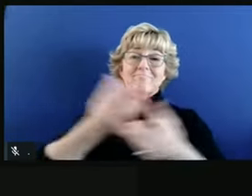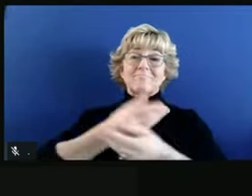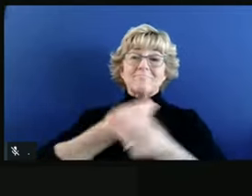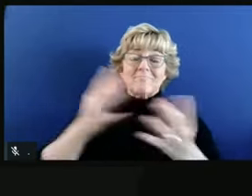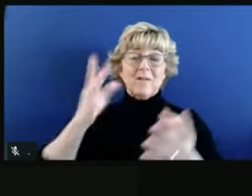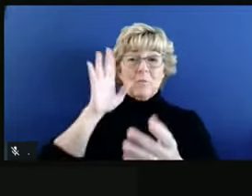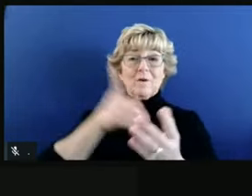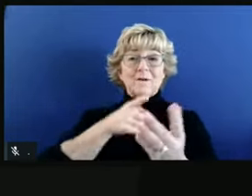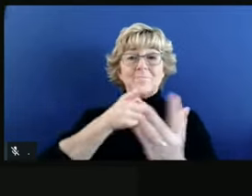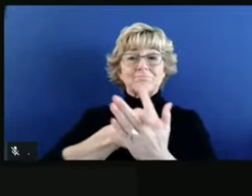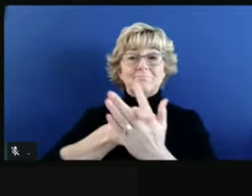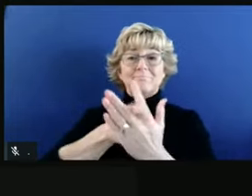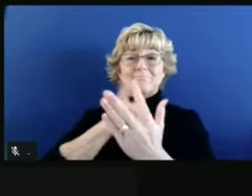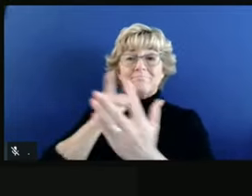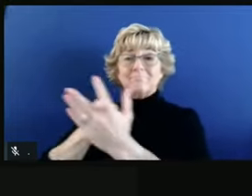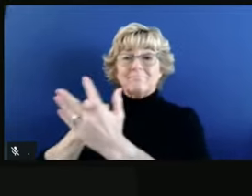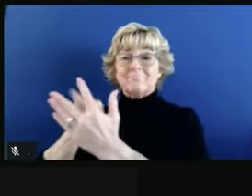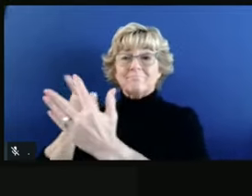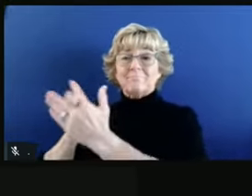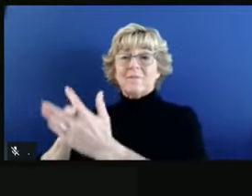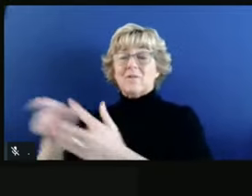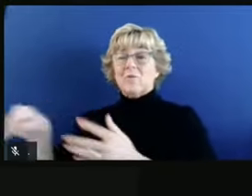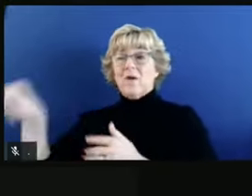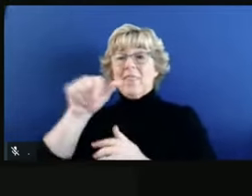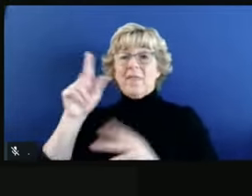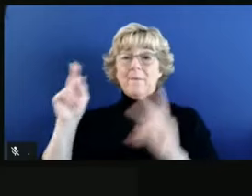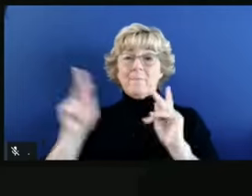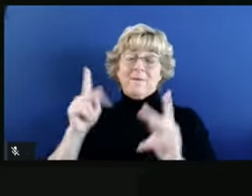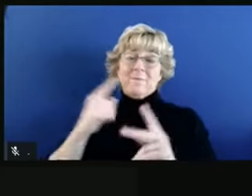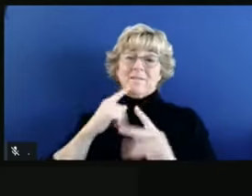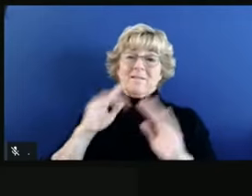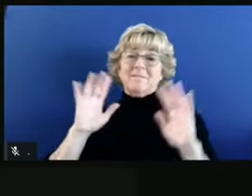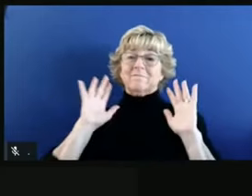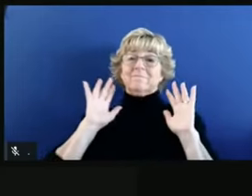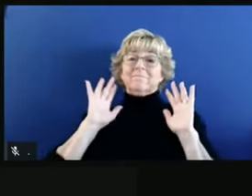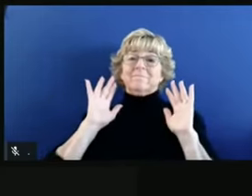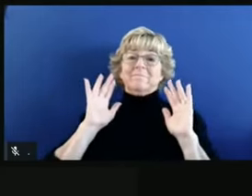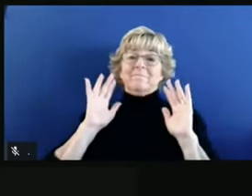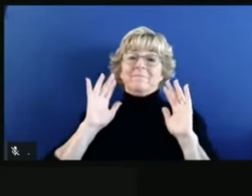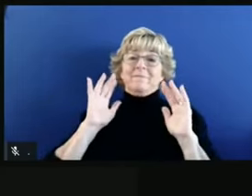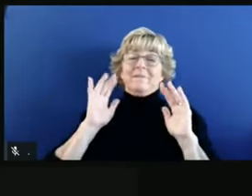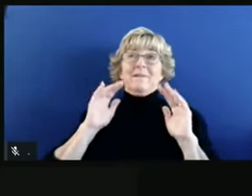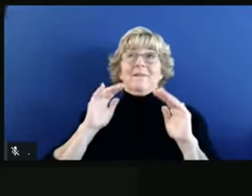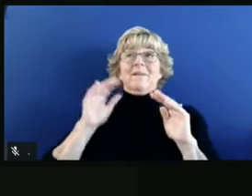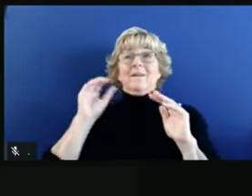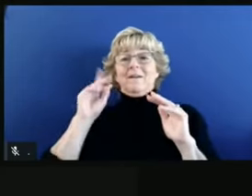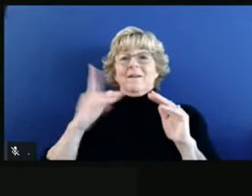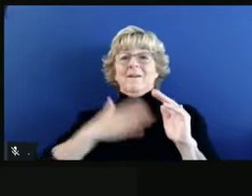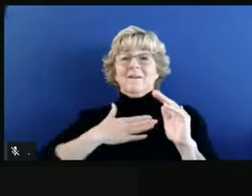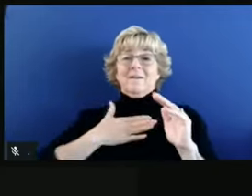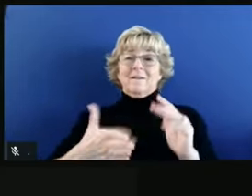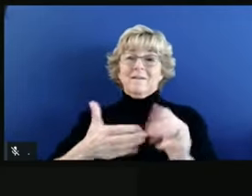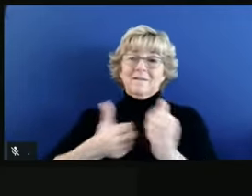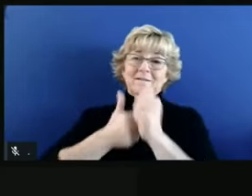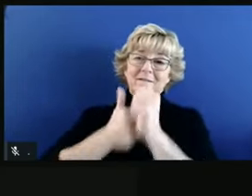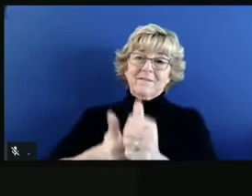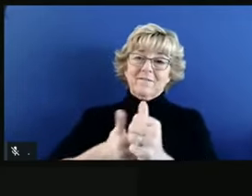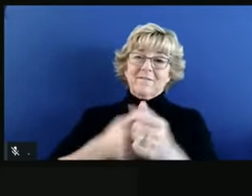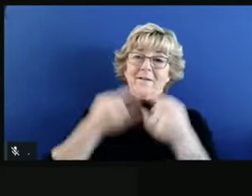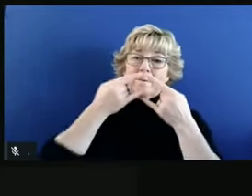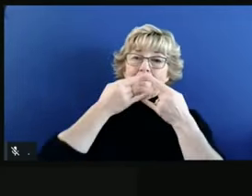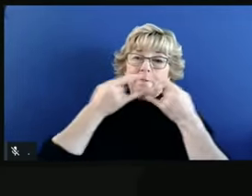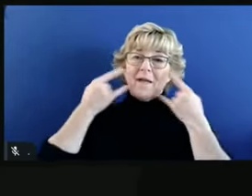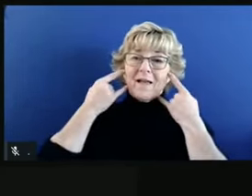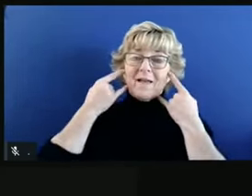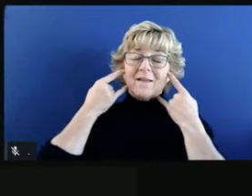through to a number of people who maybe said, you know, this isn't for me, but now maybe I'll do it for a little while to contribute to my own